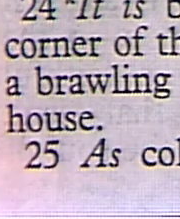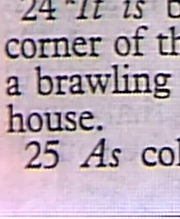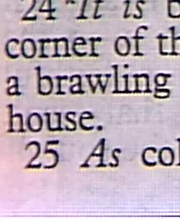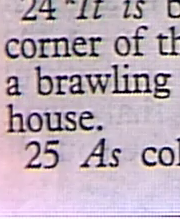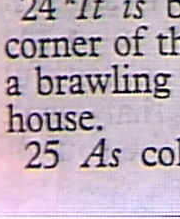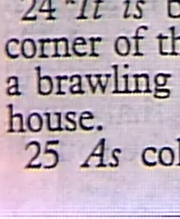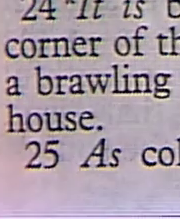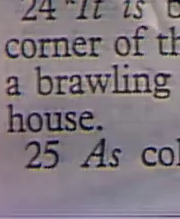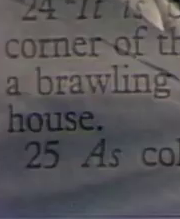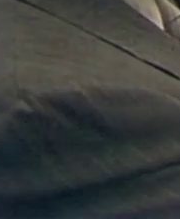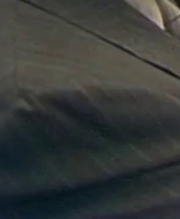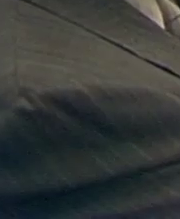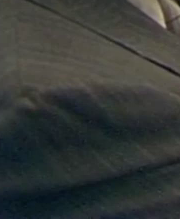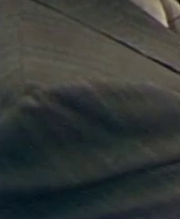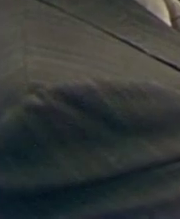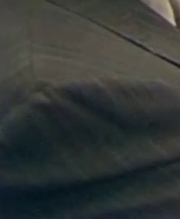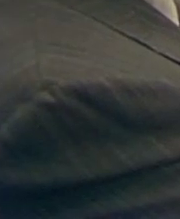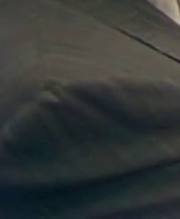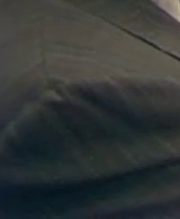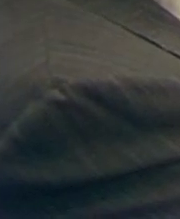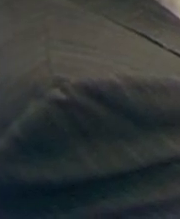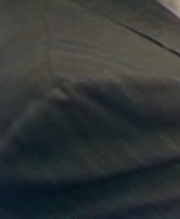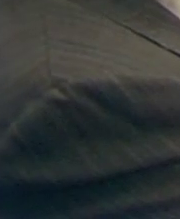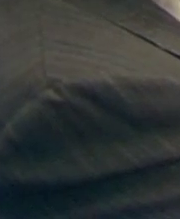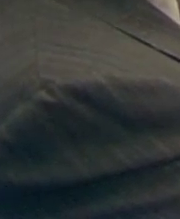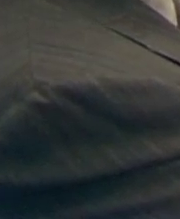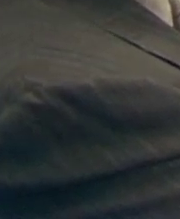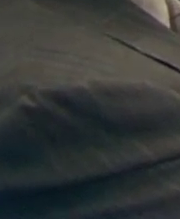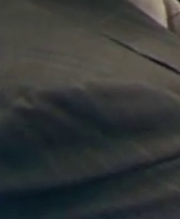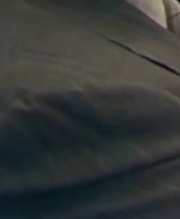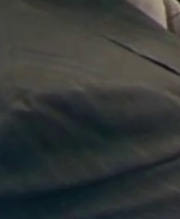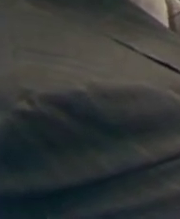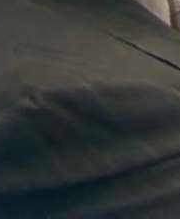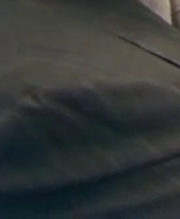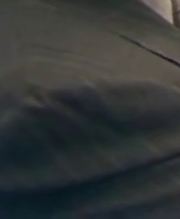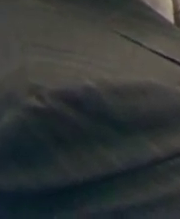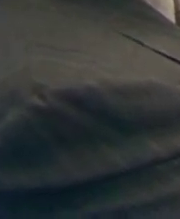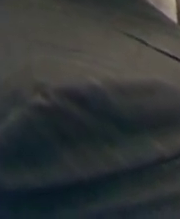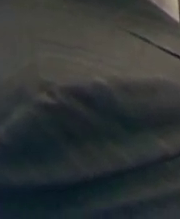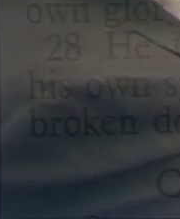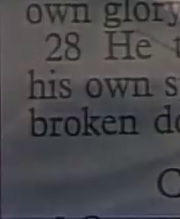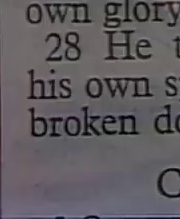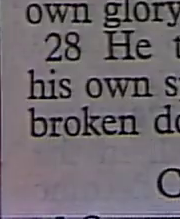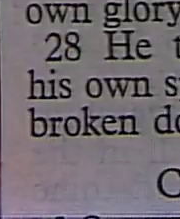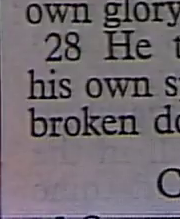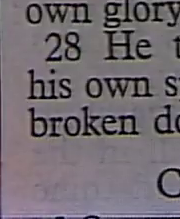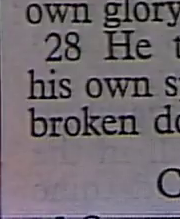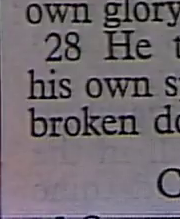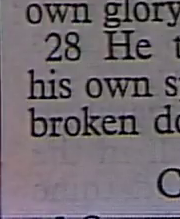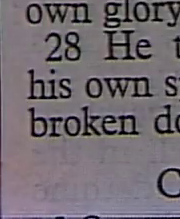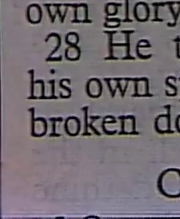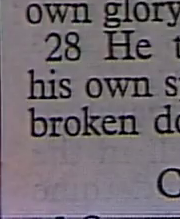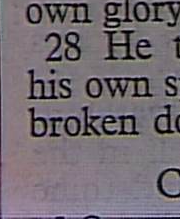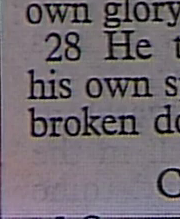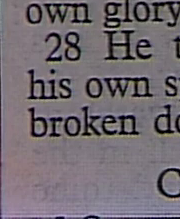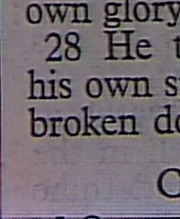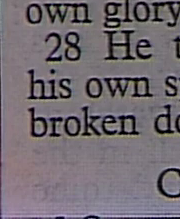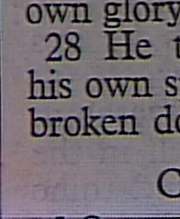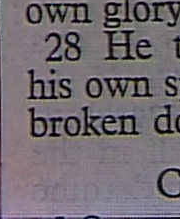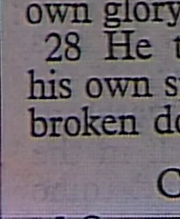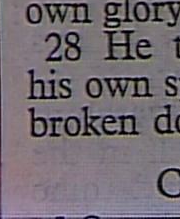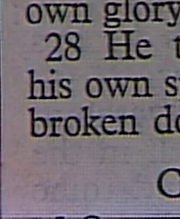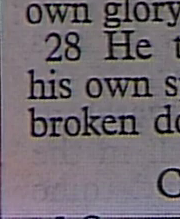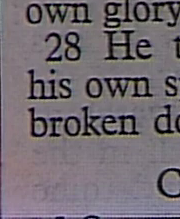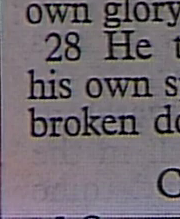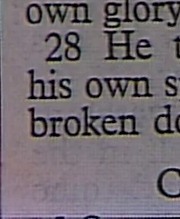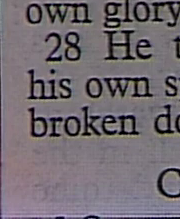As cold waters to a thirsty soul So is good news from a far country A righteous man falling